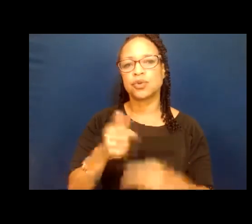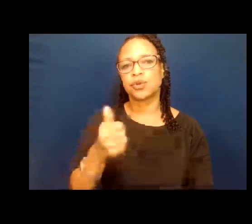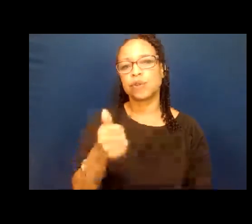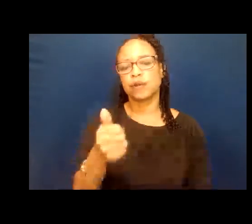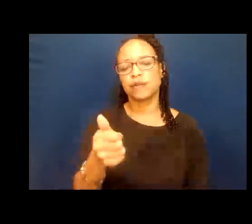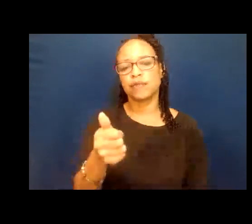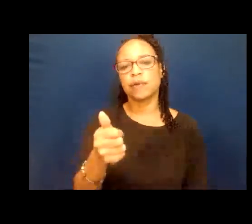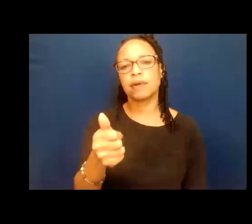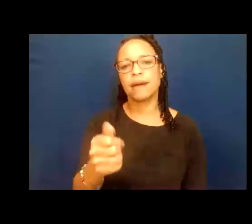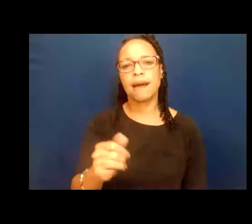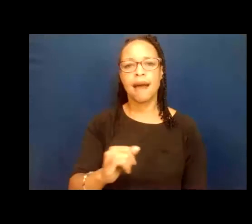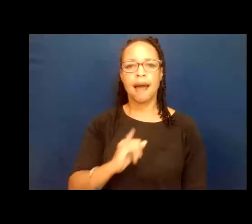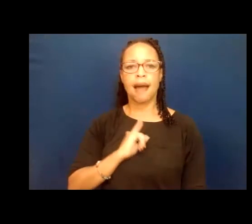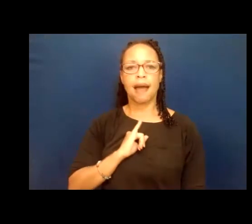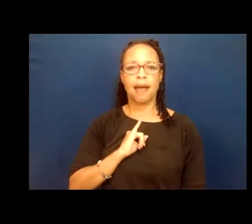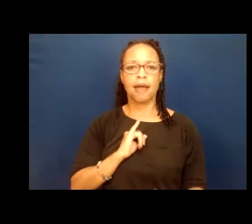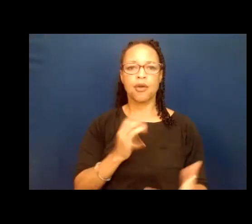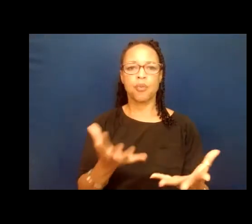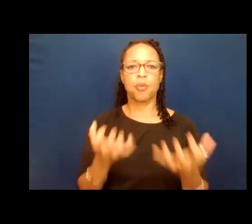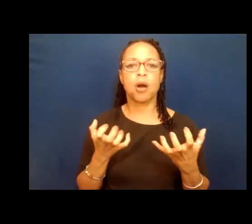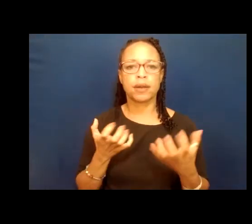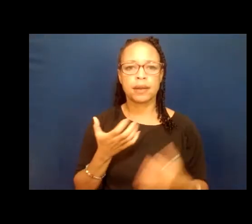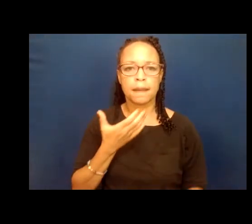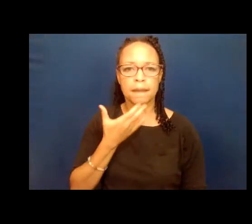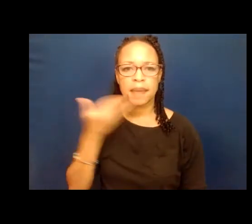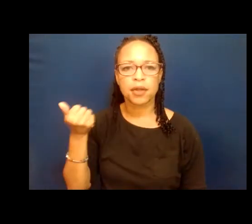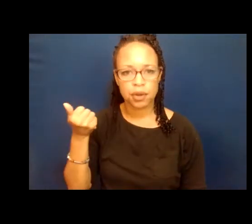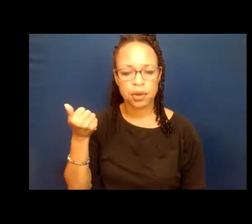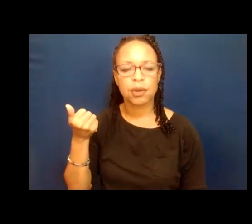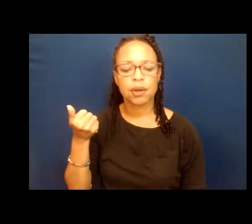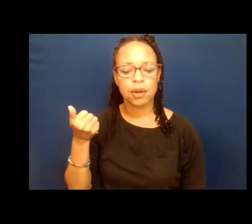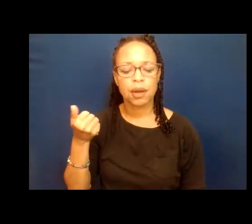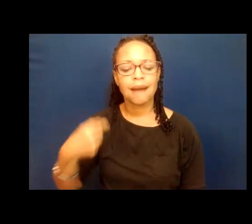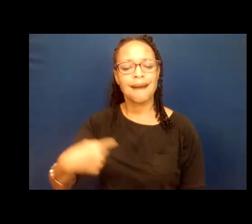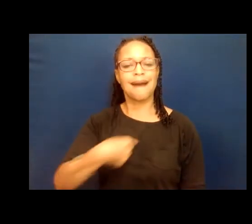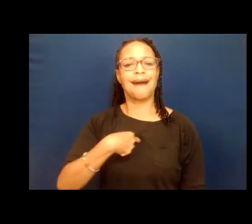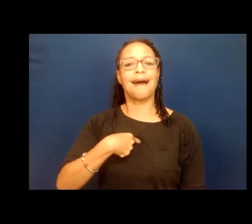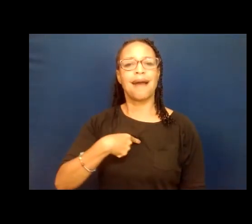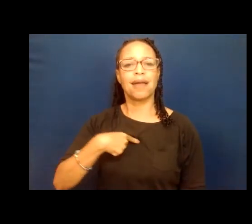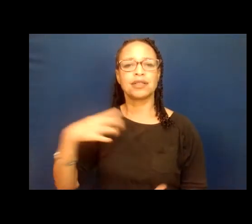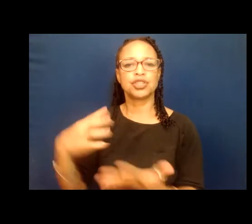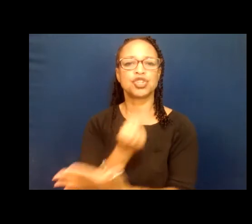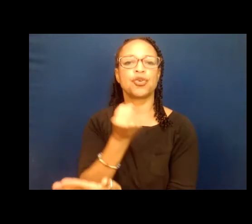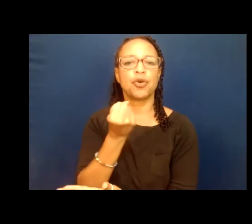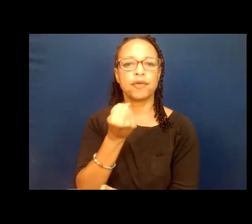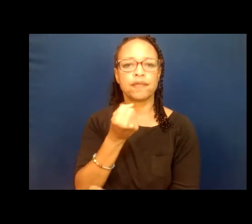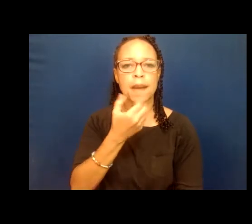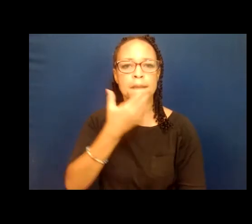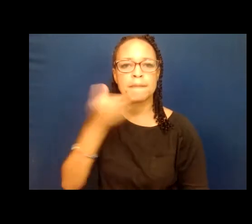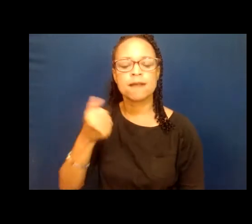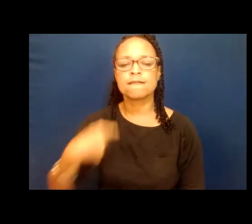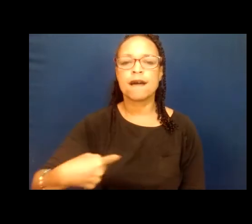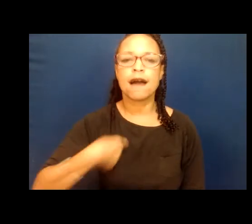I want better. I deserve better. I demand